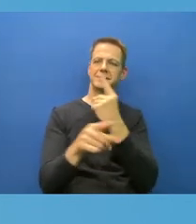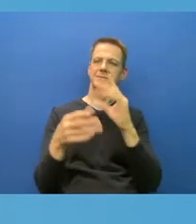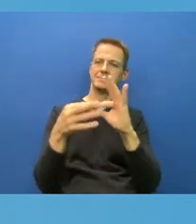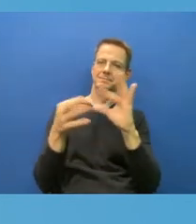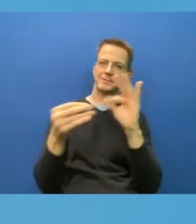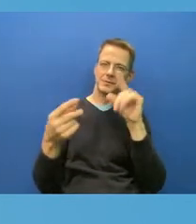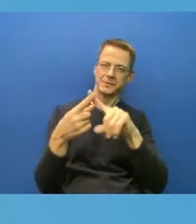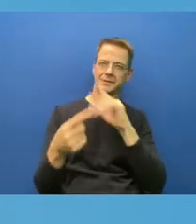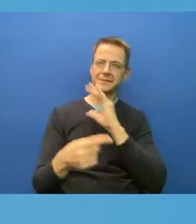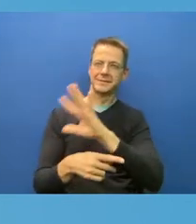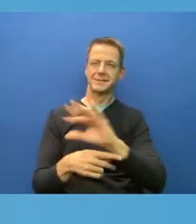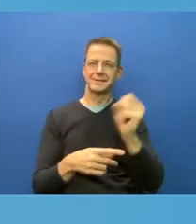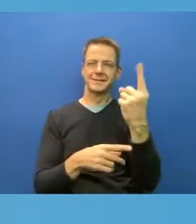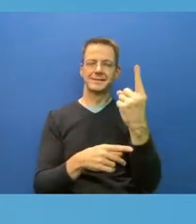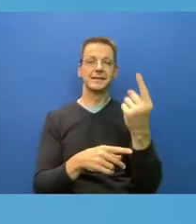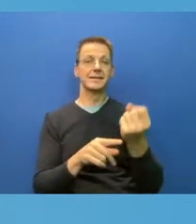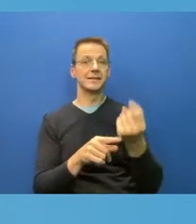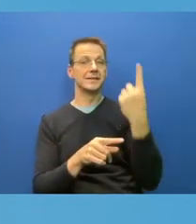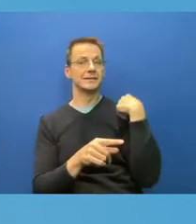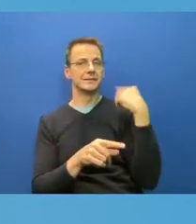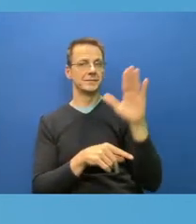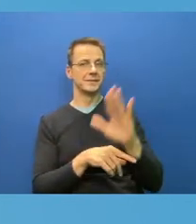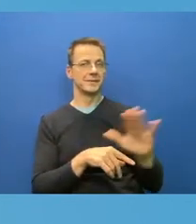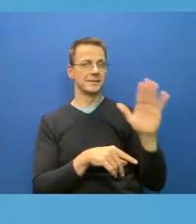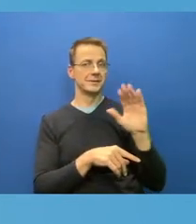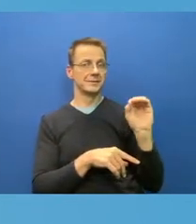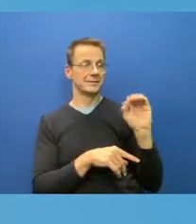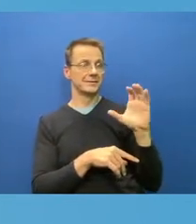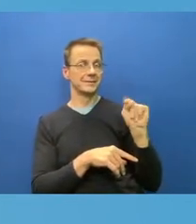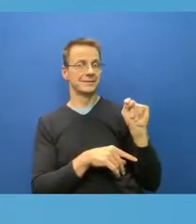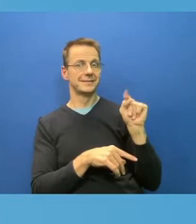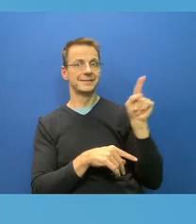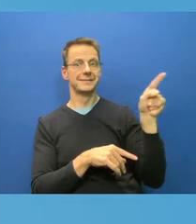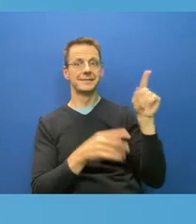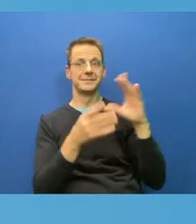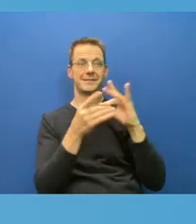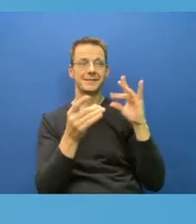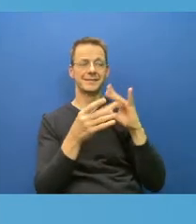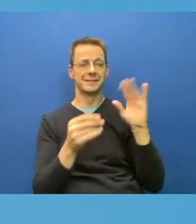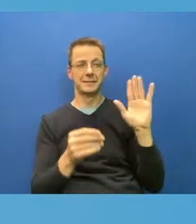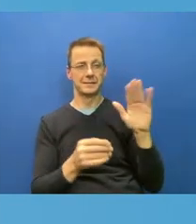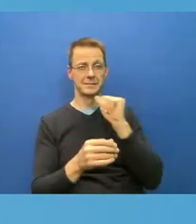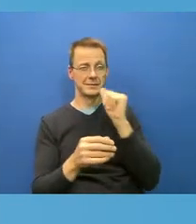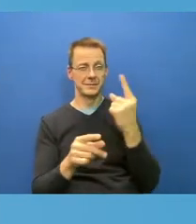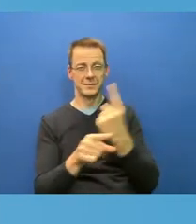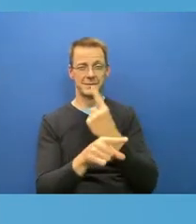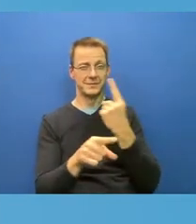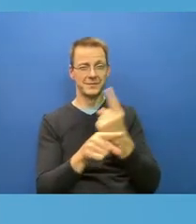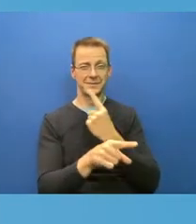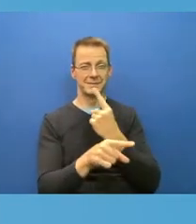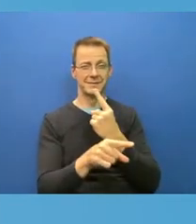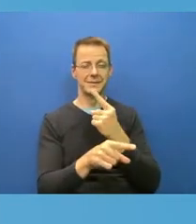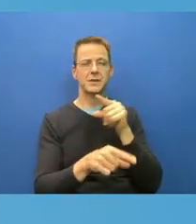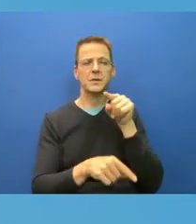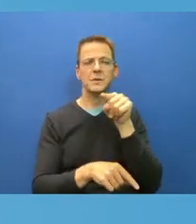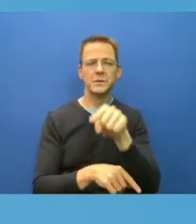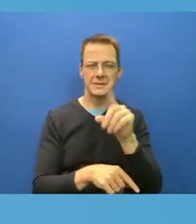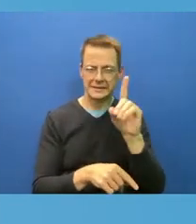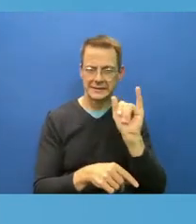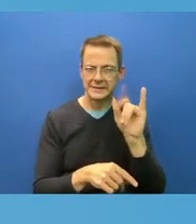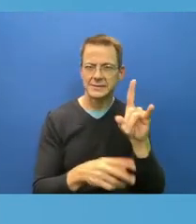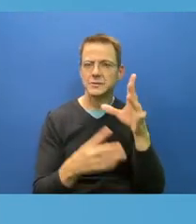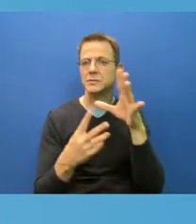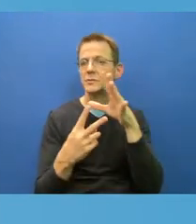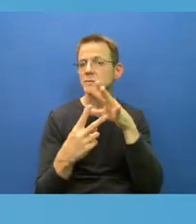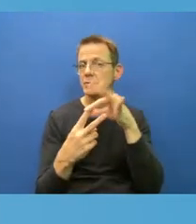messaging from from the government around vaccines. It was you can choose you. We they took mandatory vaccine out of the Public Health